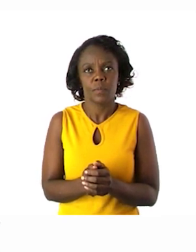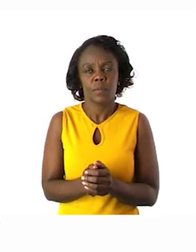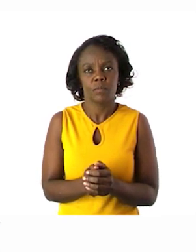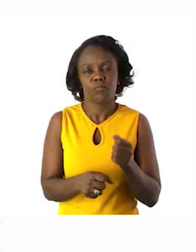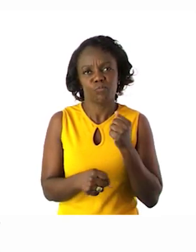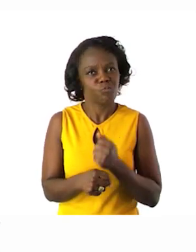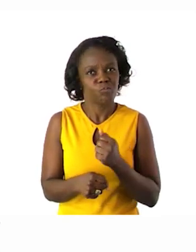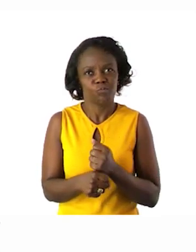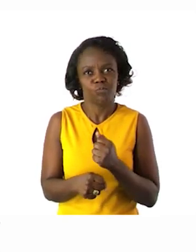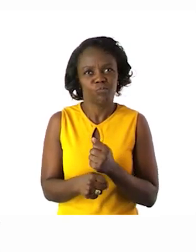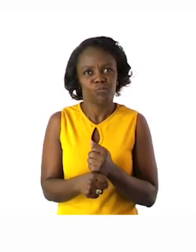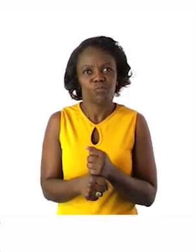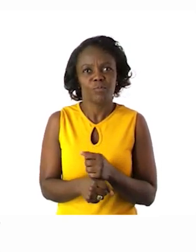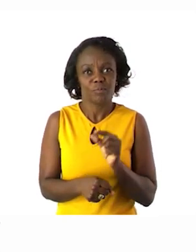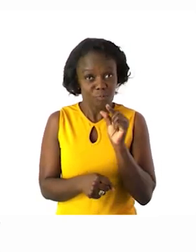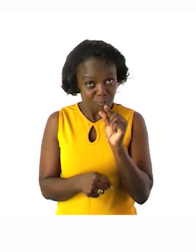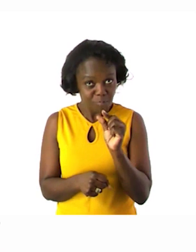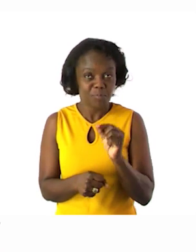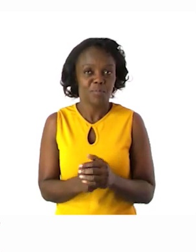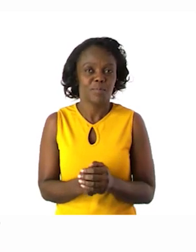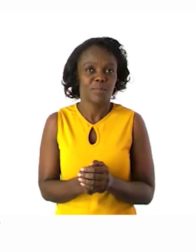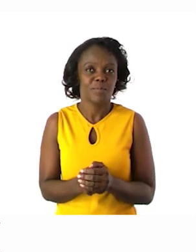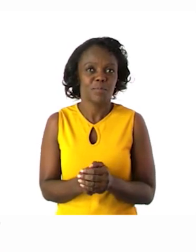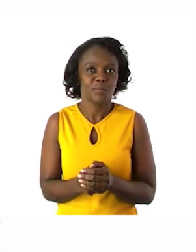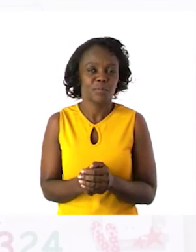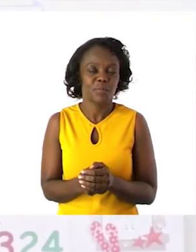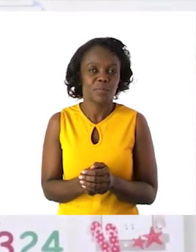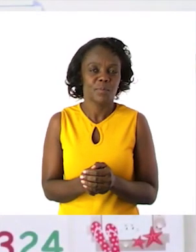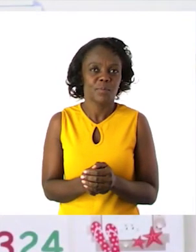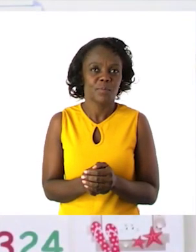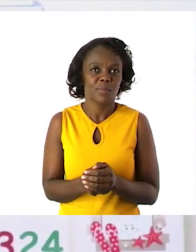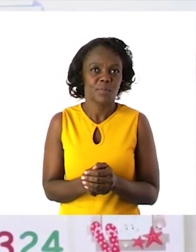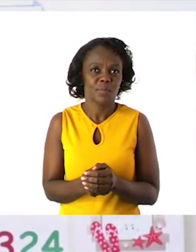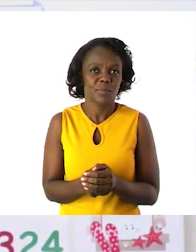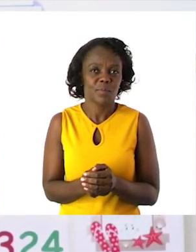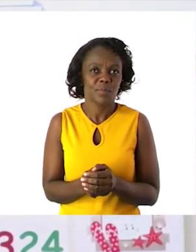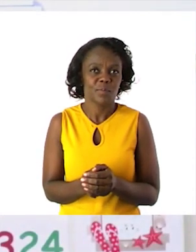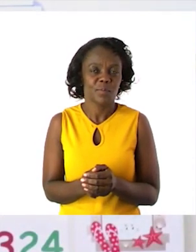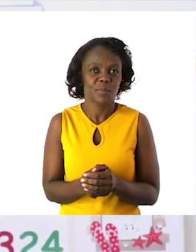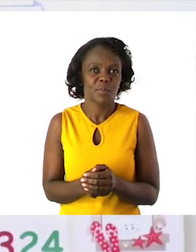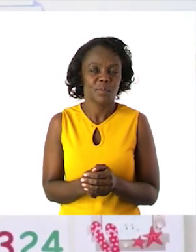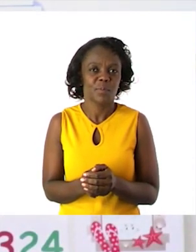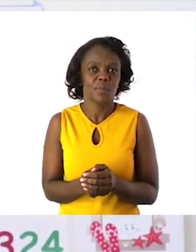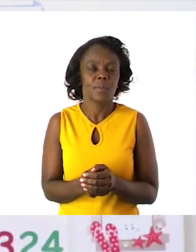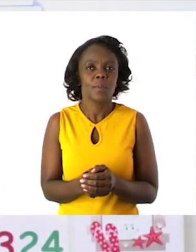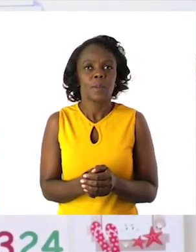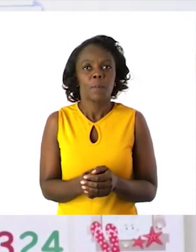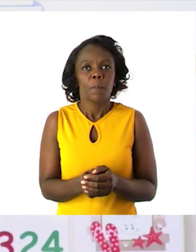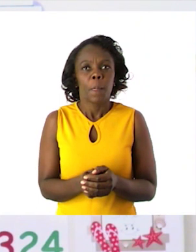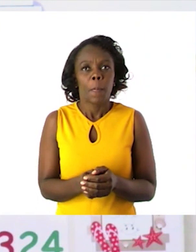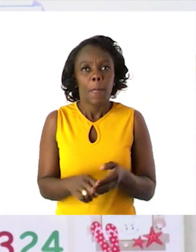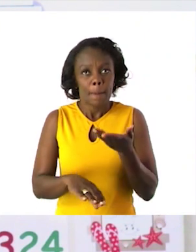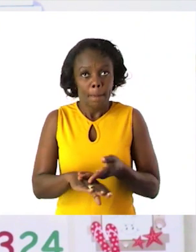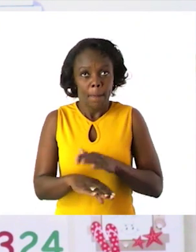challenging just a bit but if you know your place values it's also not that difficult. So let's do